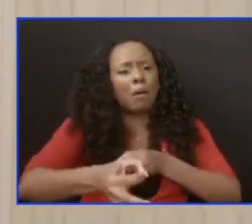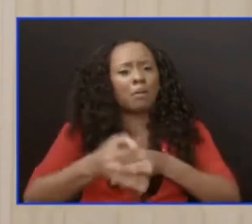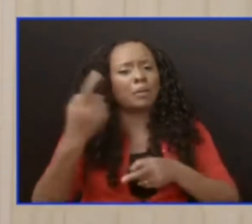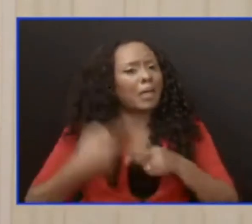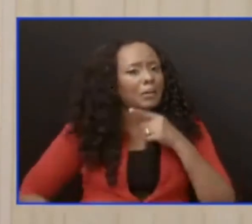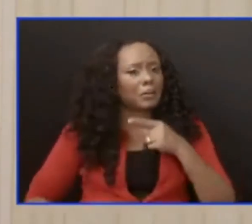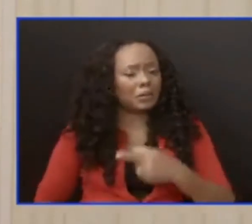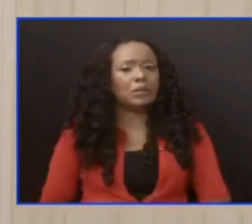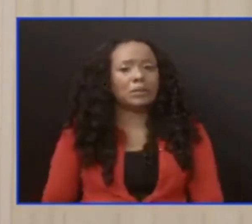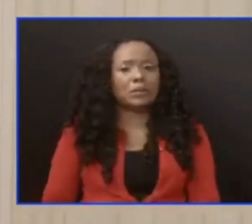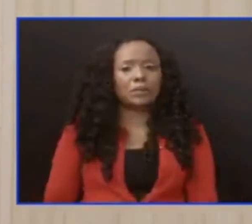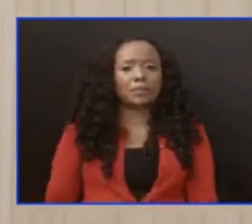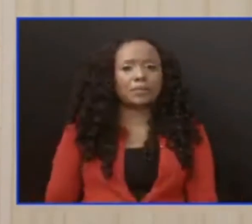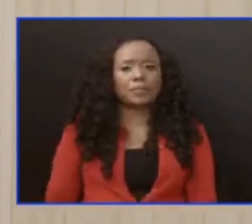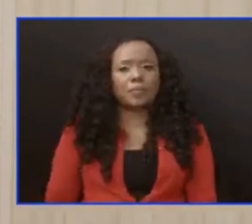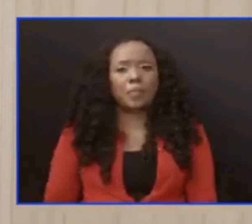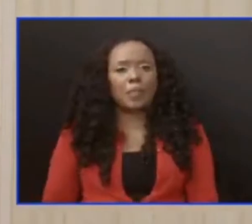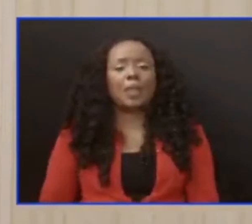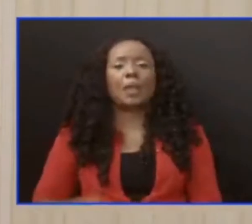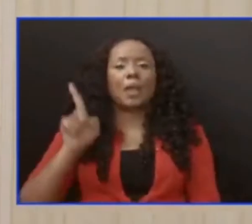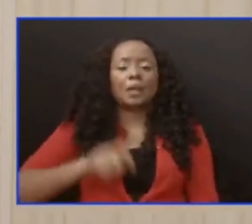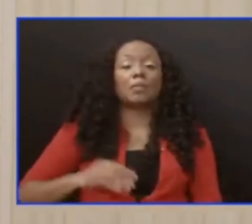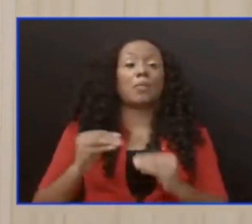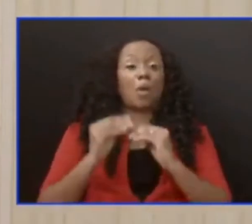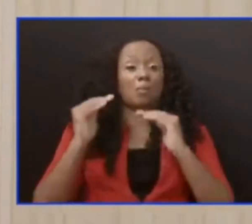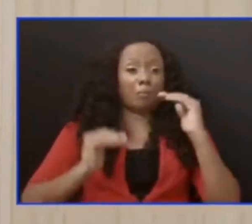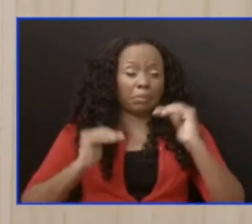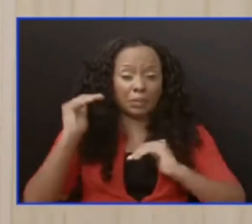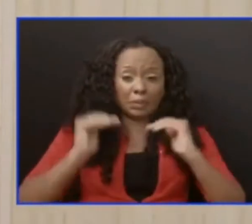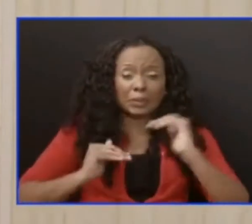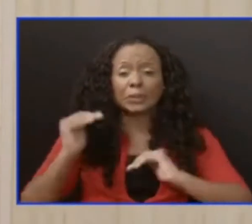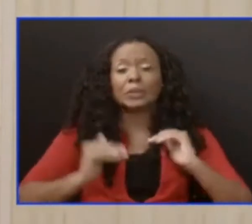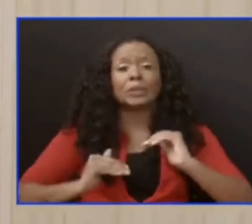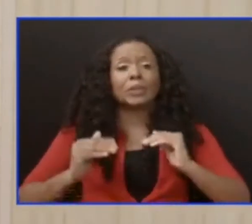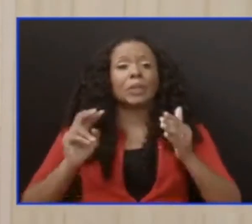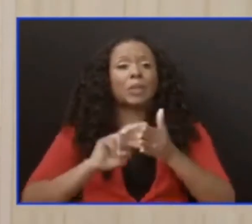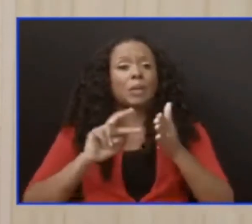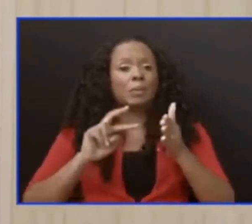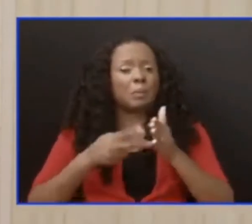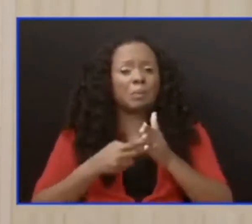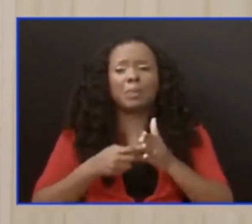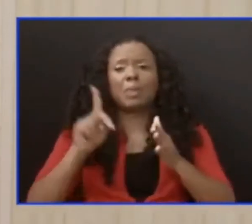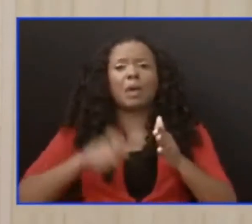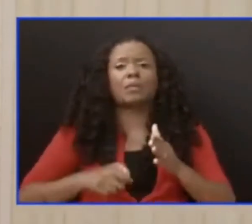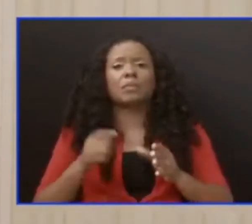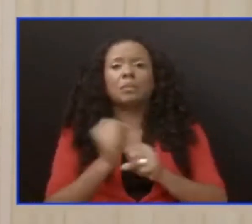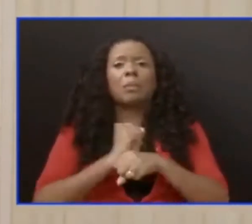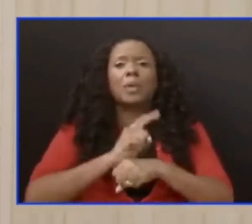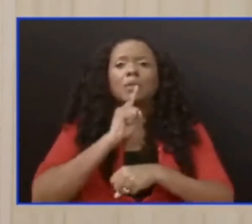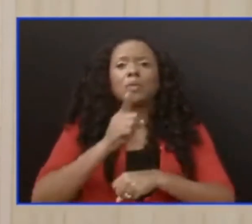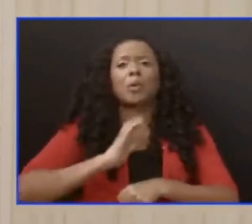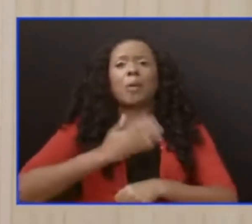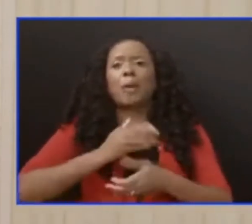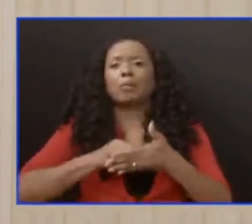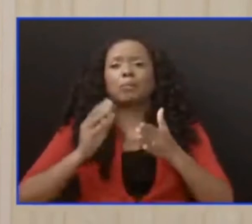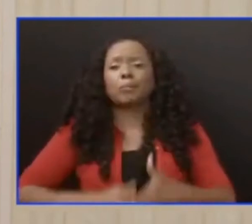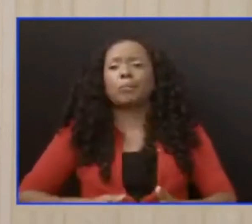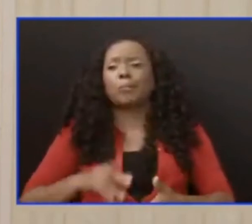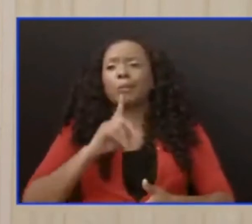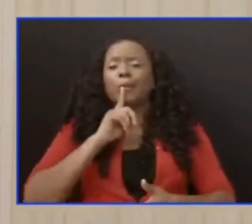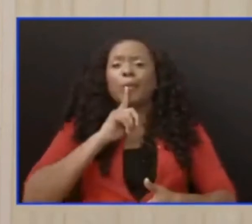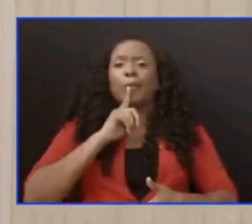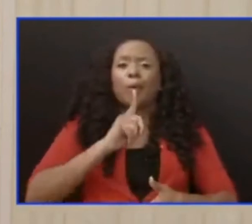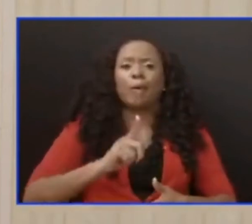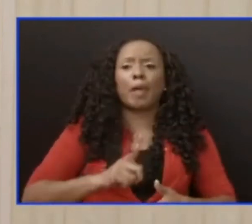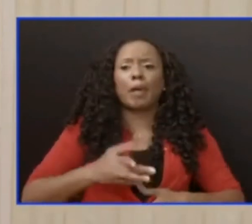We have to rebalance our priorities, Barbados. Now, if this country is to survive and thrive,